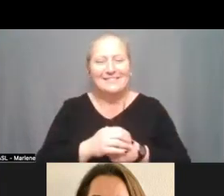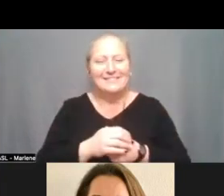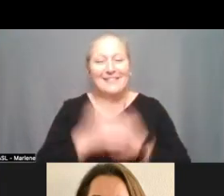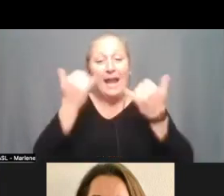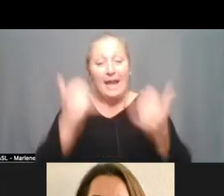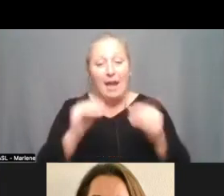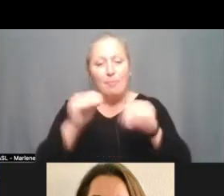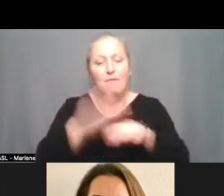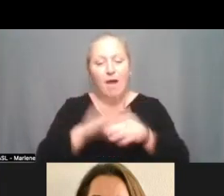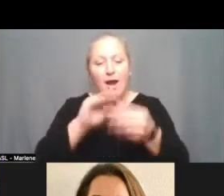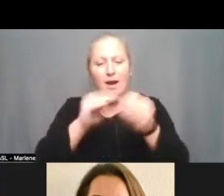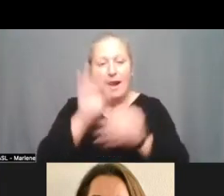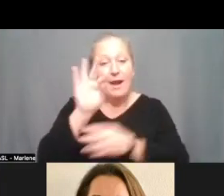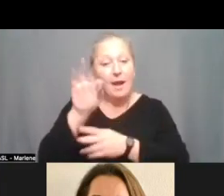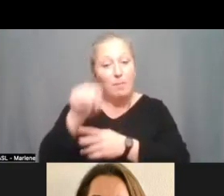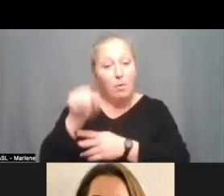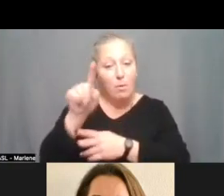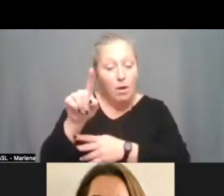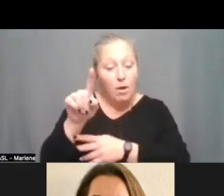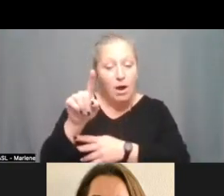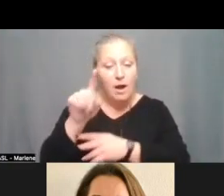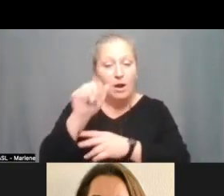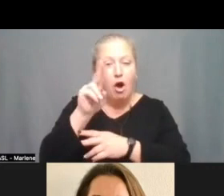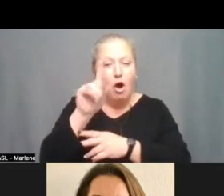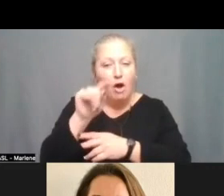on to item 9.1 audited financial statements